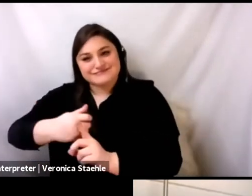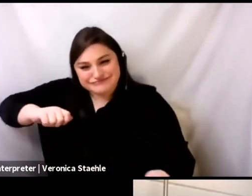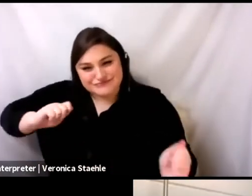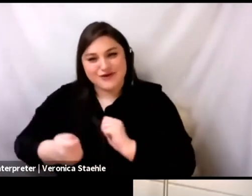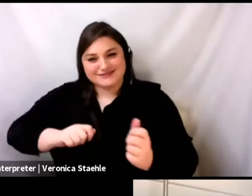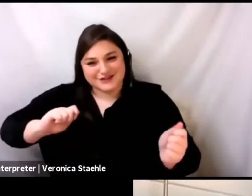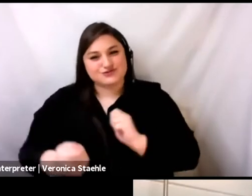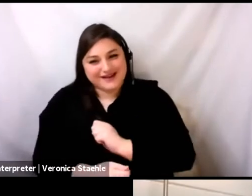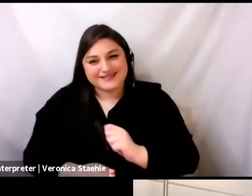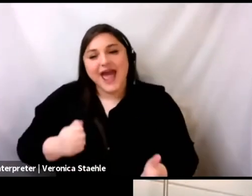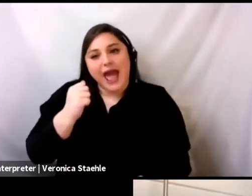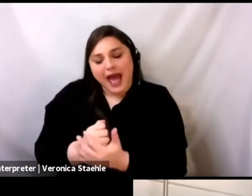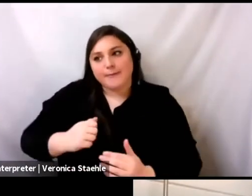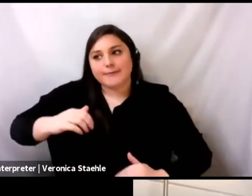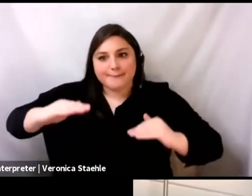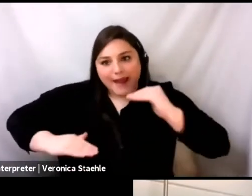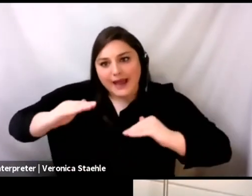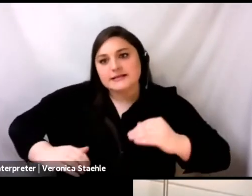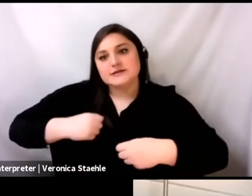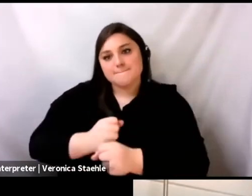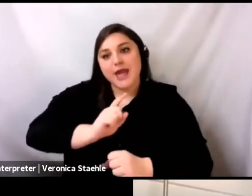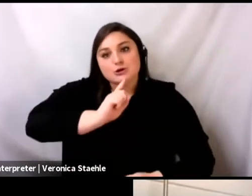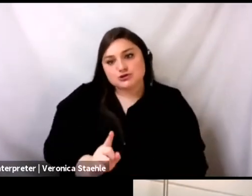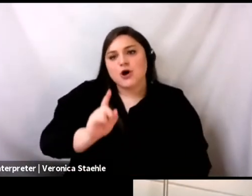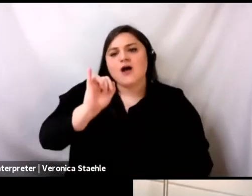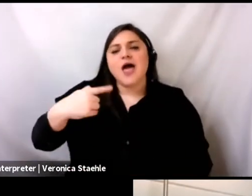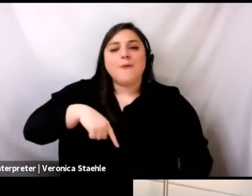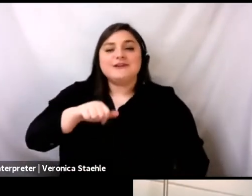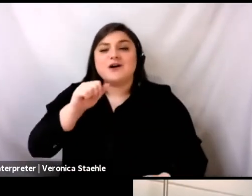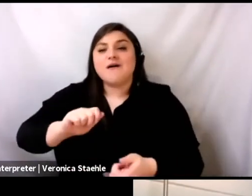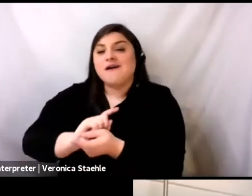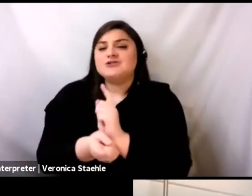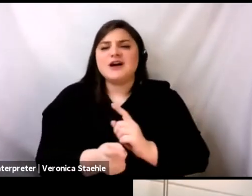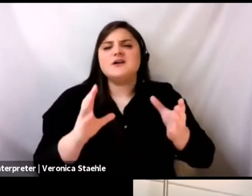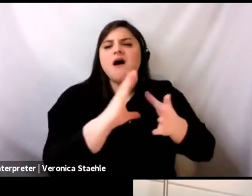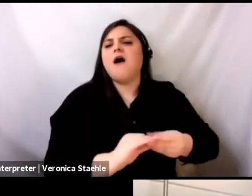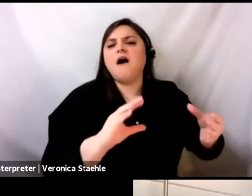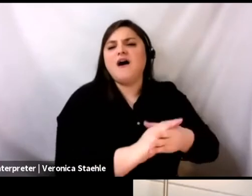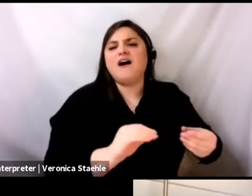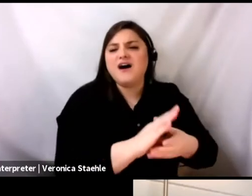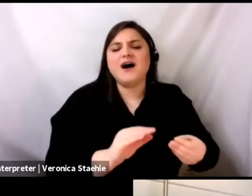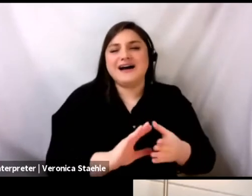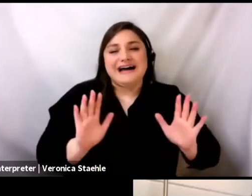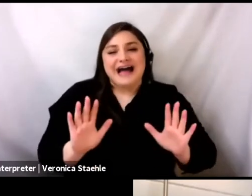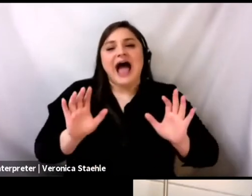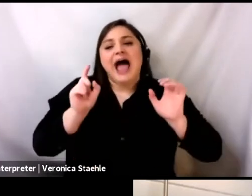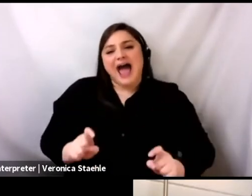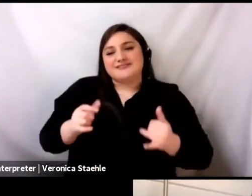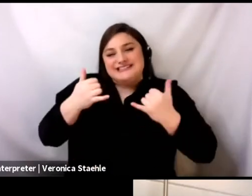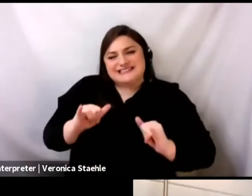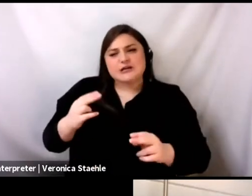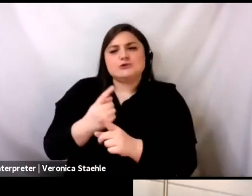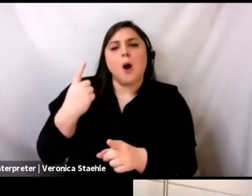kind of very fine balancing of making sure not overly romanticizing, you know, like still, still communicating in a clear way.